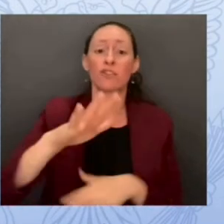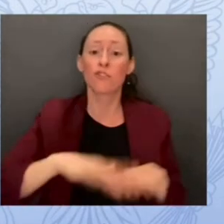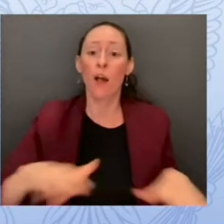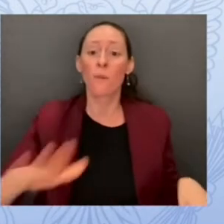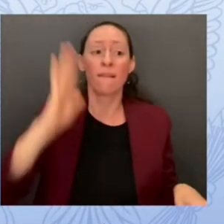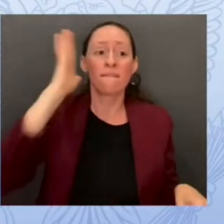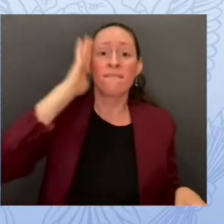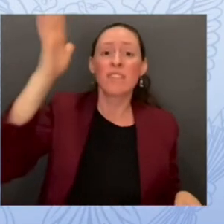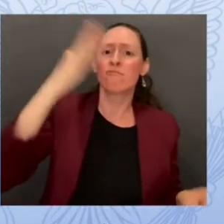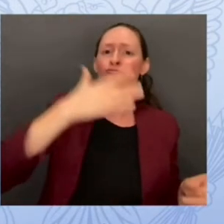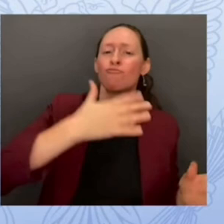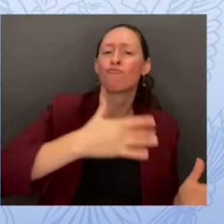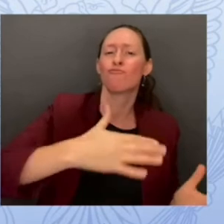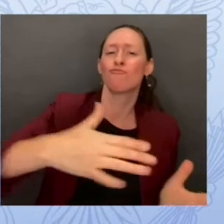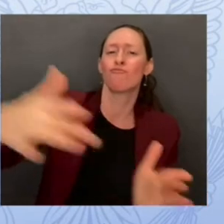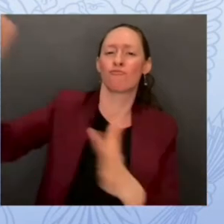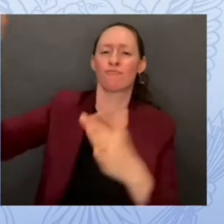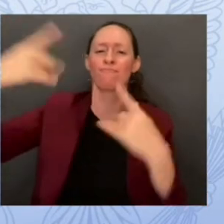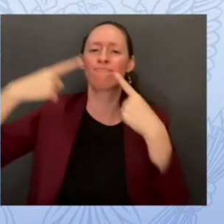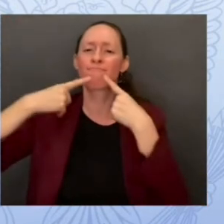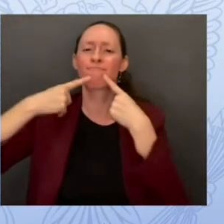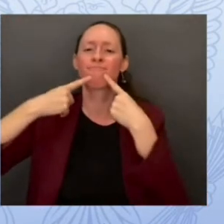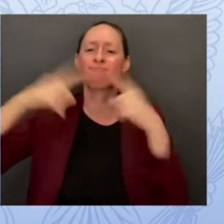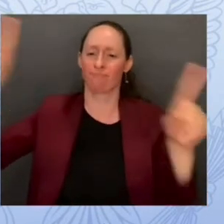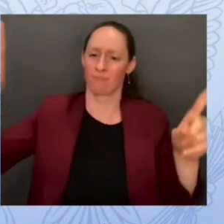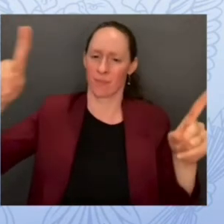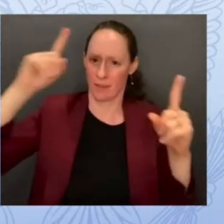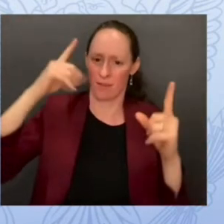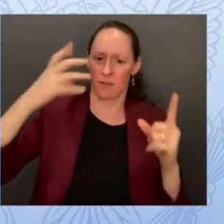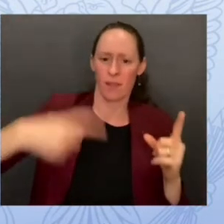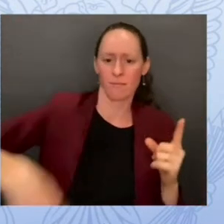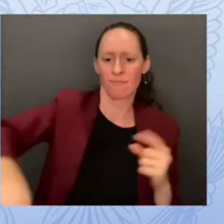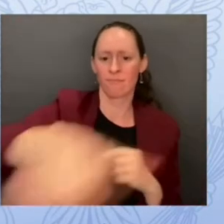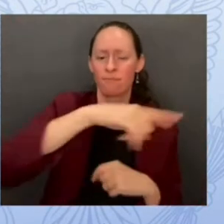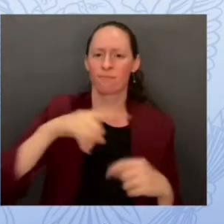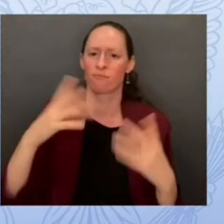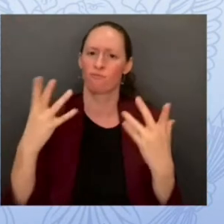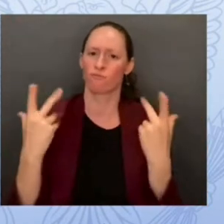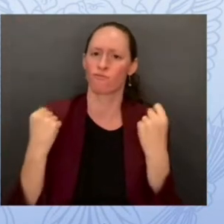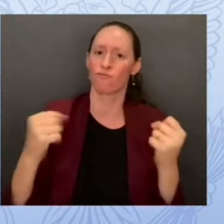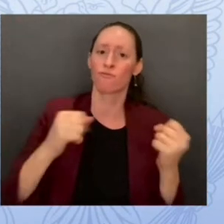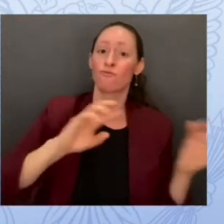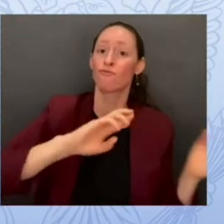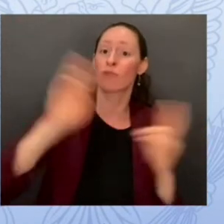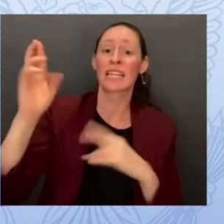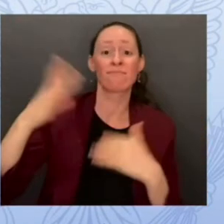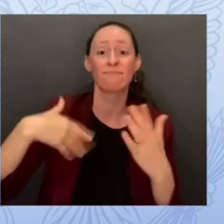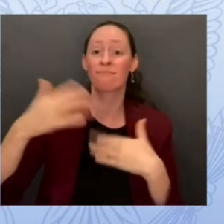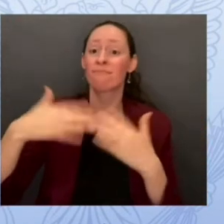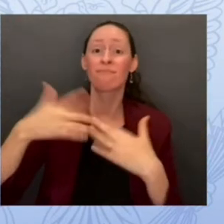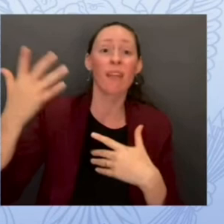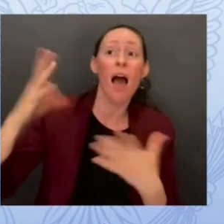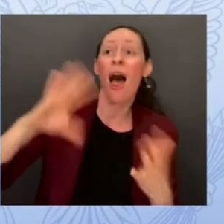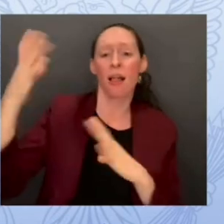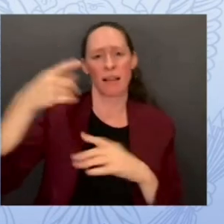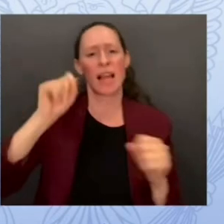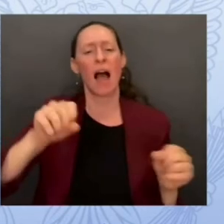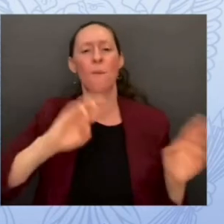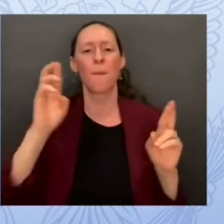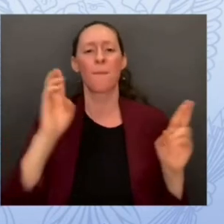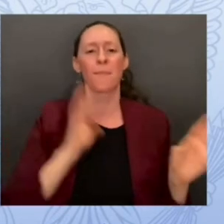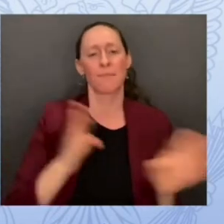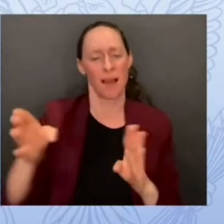and strong and ready for whatever life may bring because every